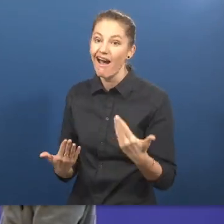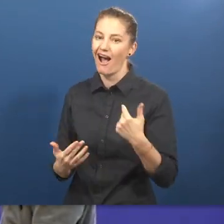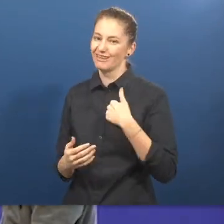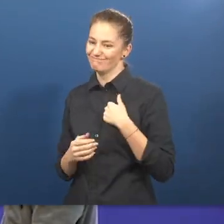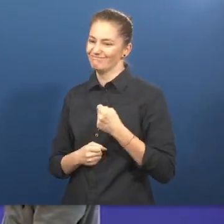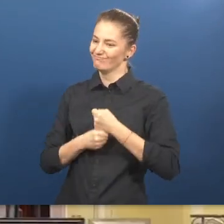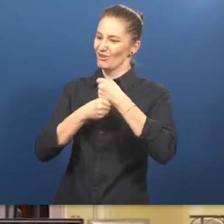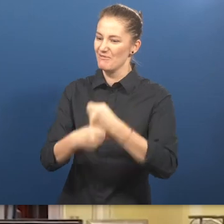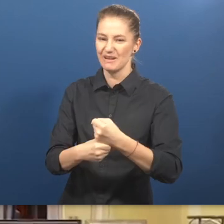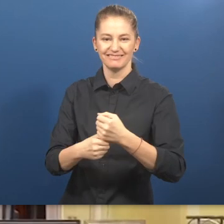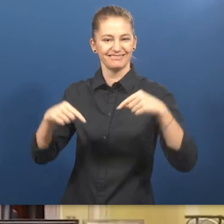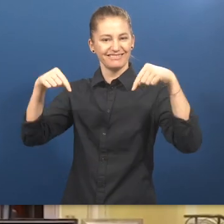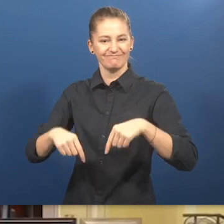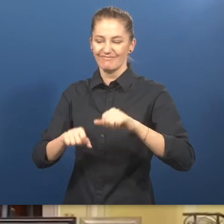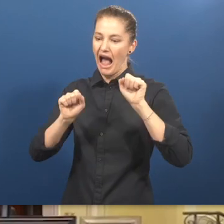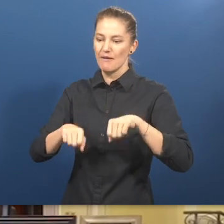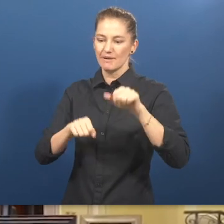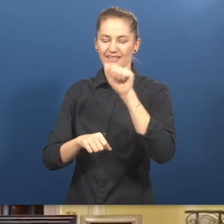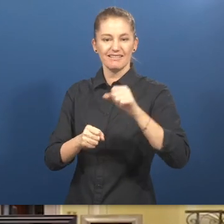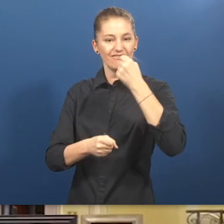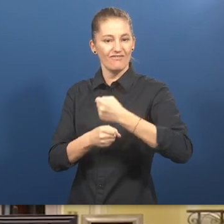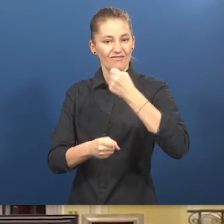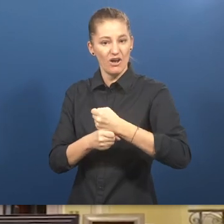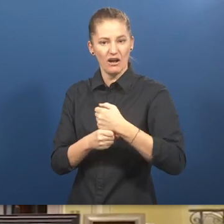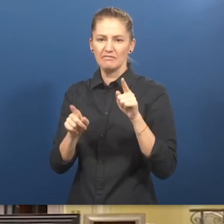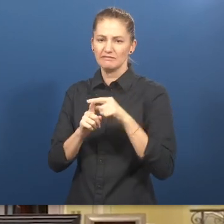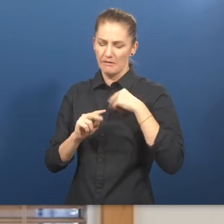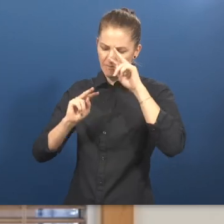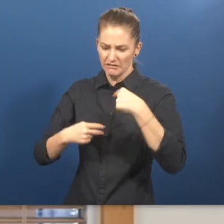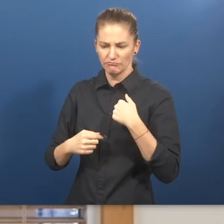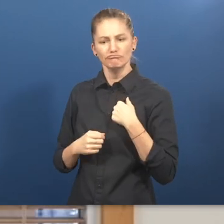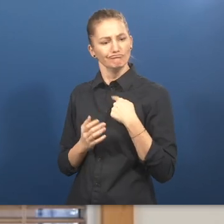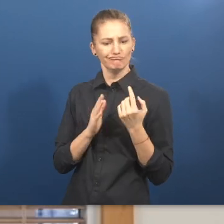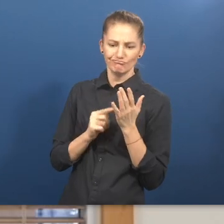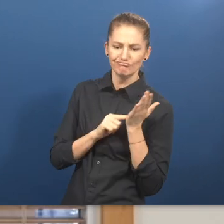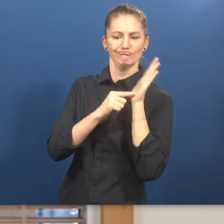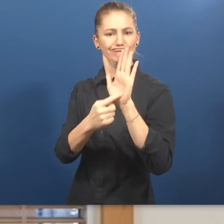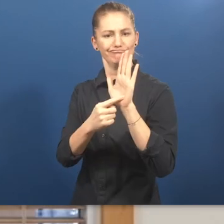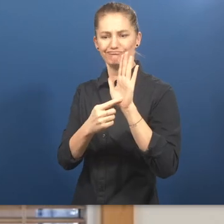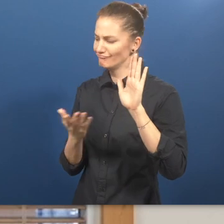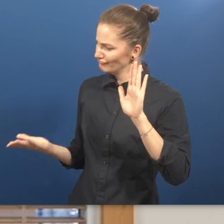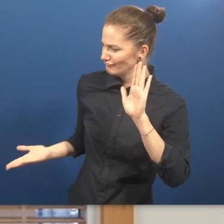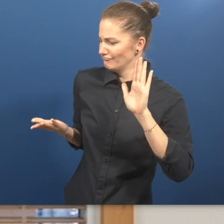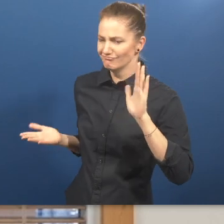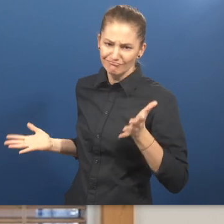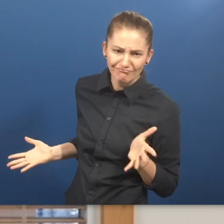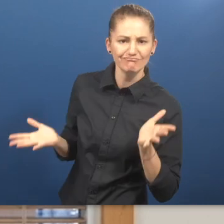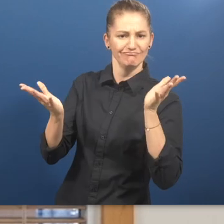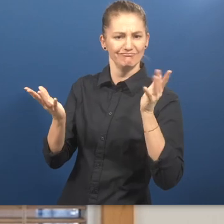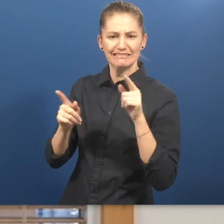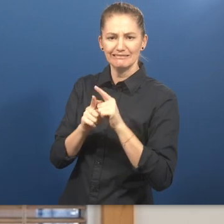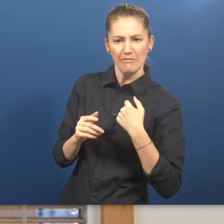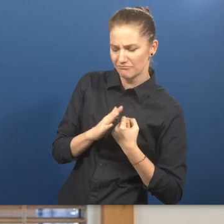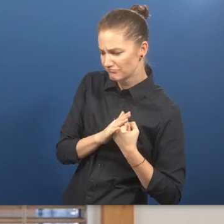I'm now the first ever president of the Ability Board. I consider myself the voice for the voiceless. I am now